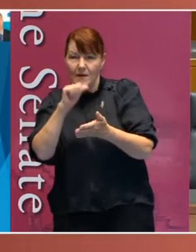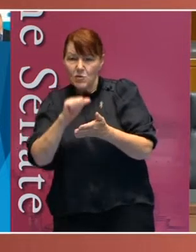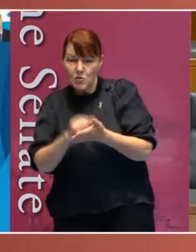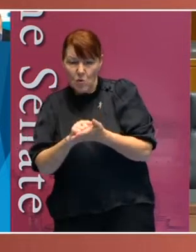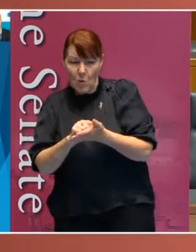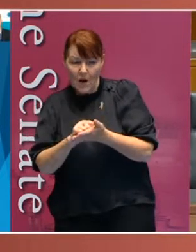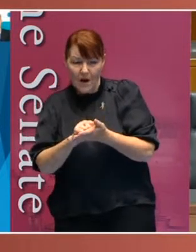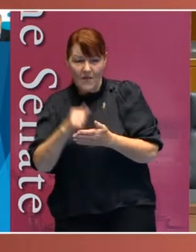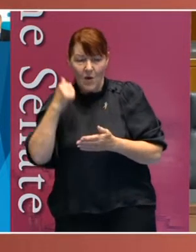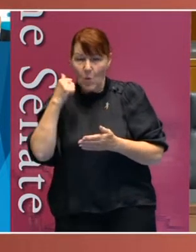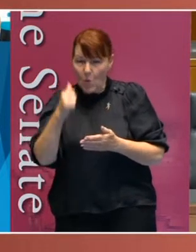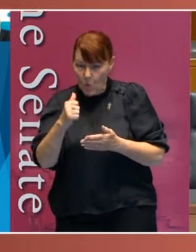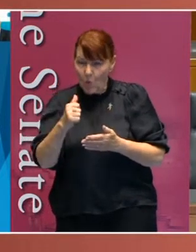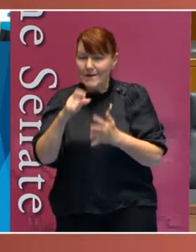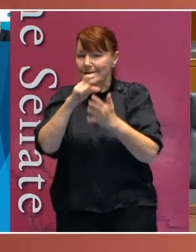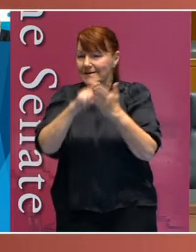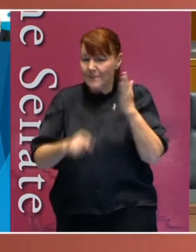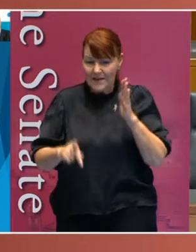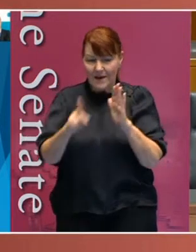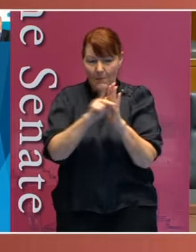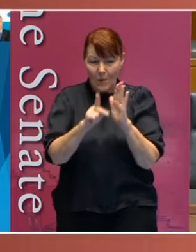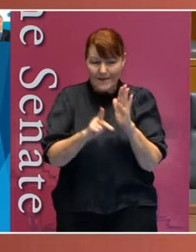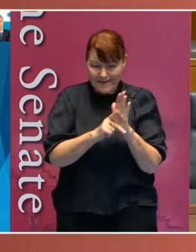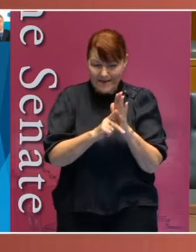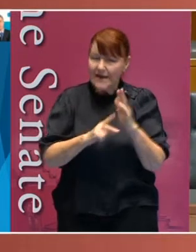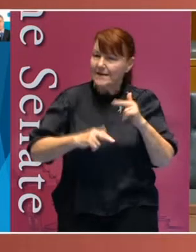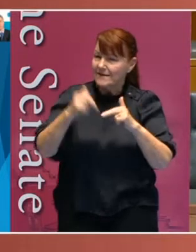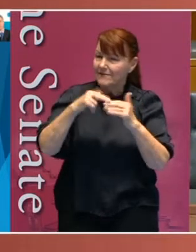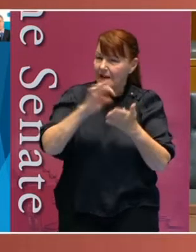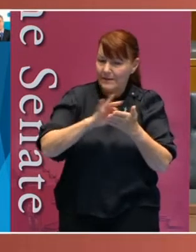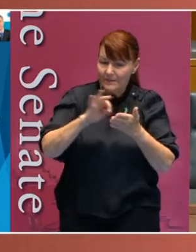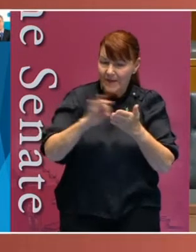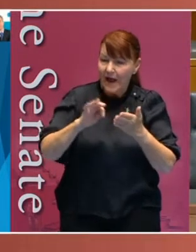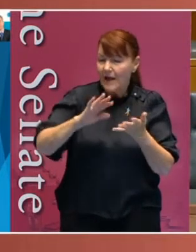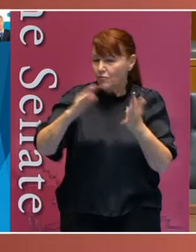is developed, which is reflective of the needs of the disability community.